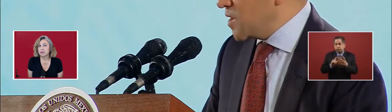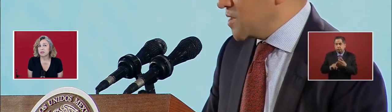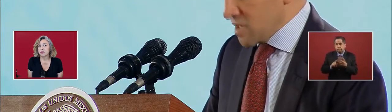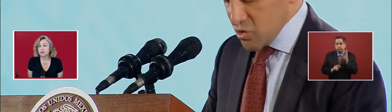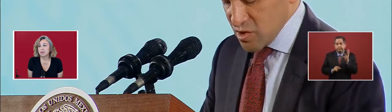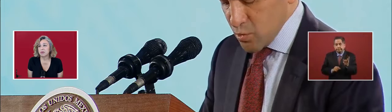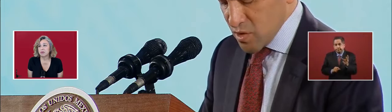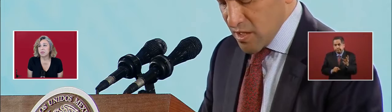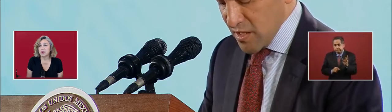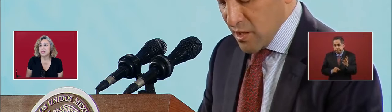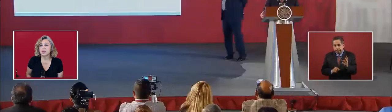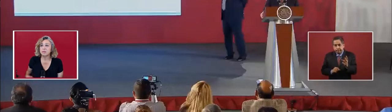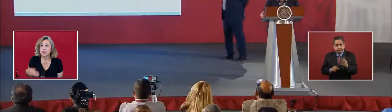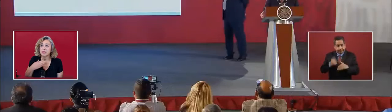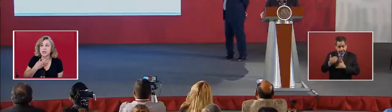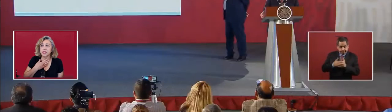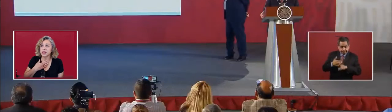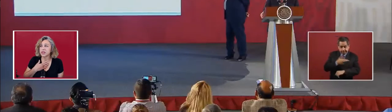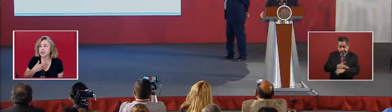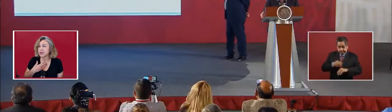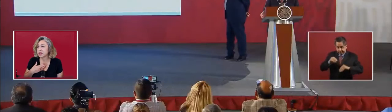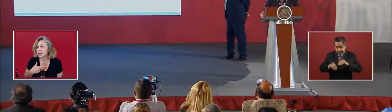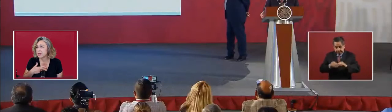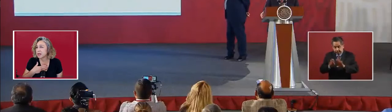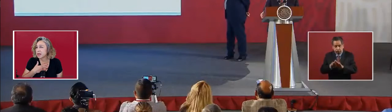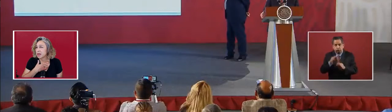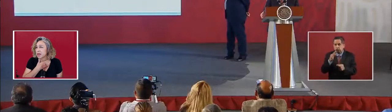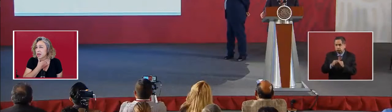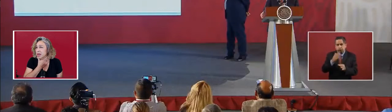part is implementation.